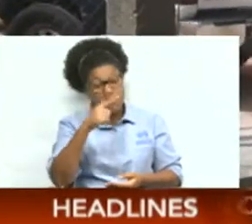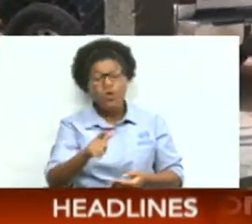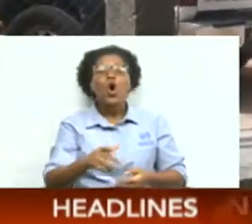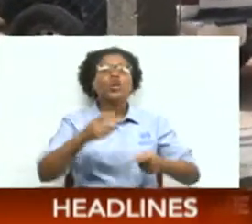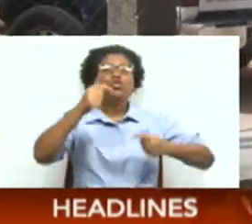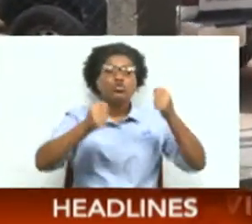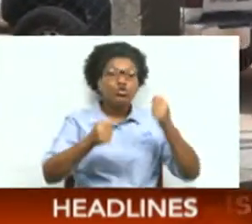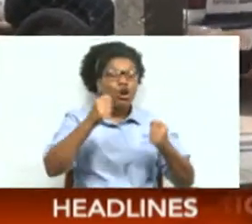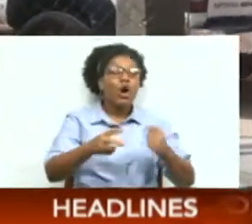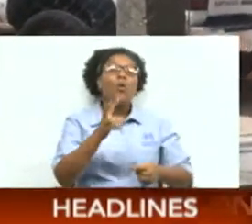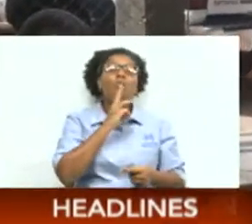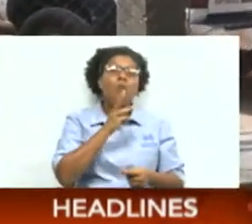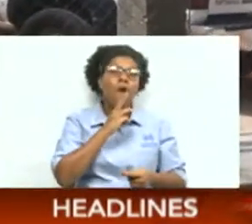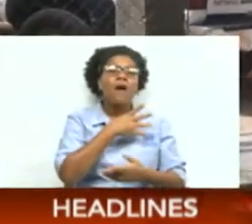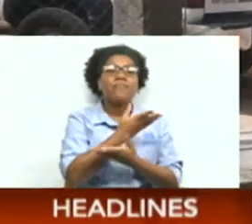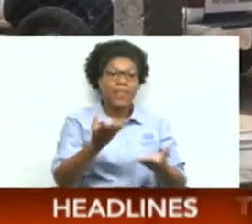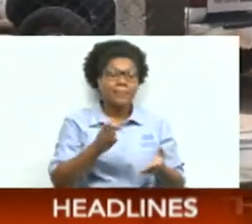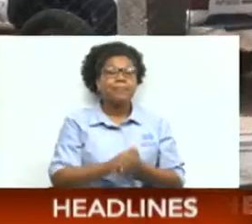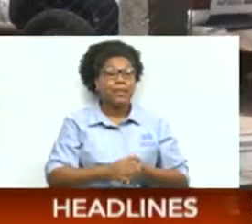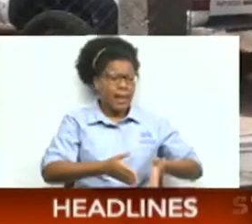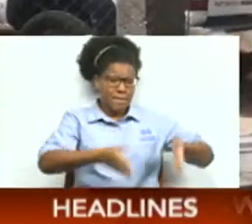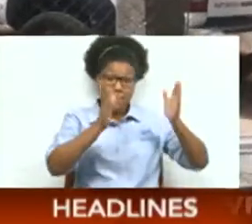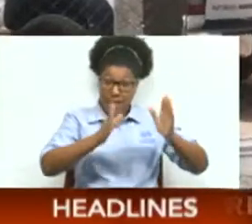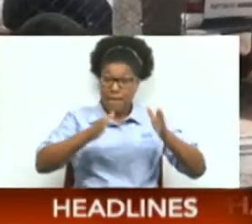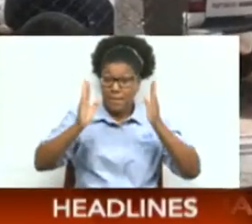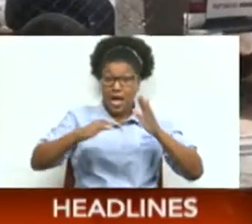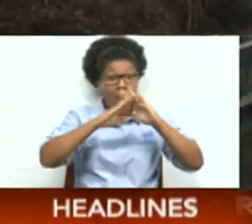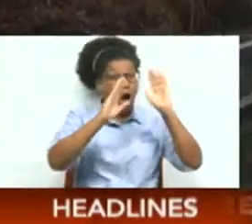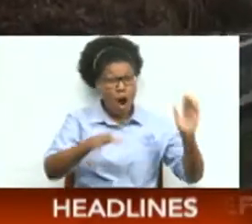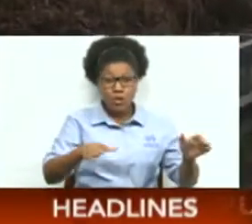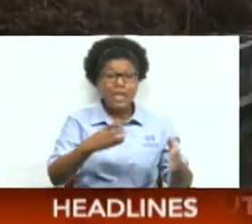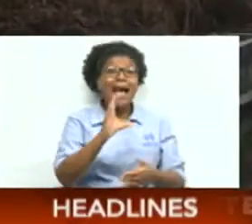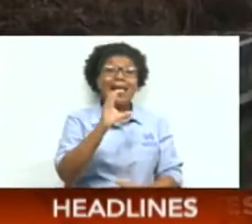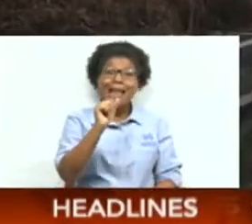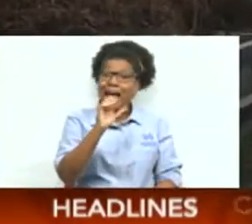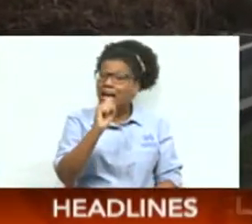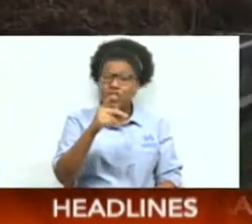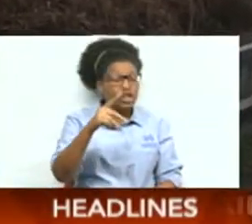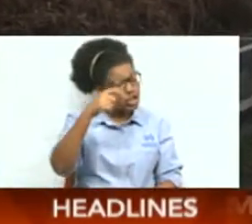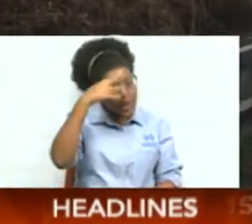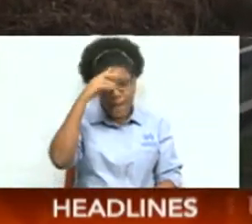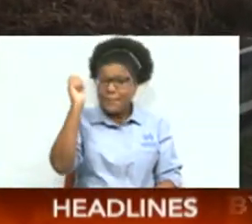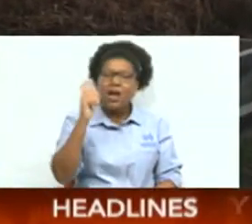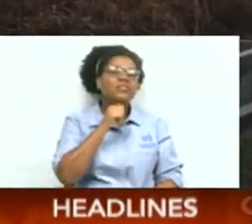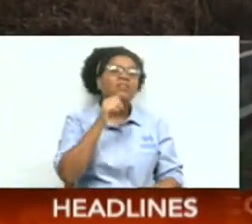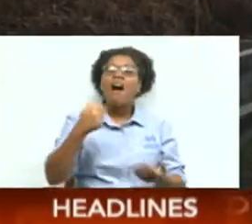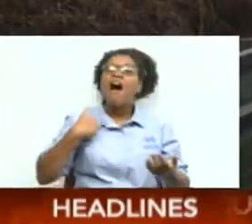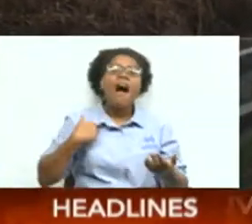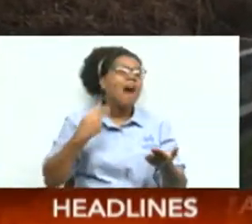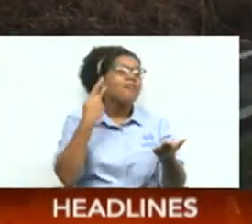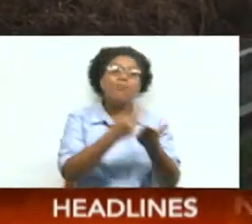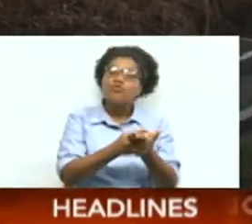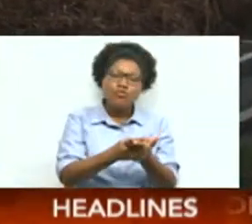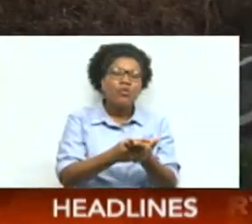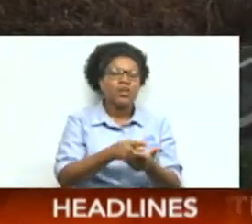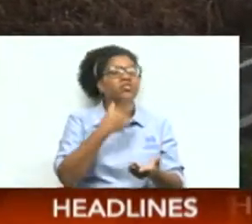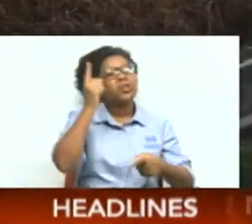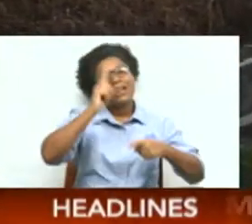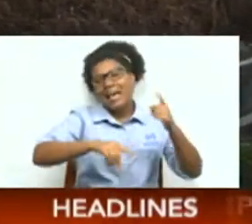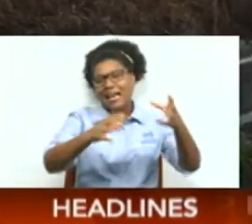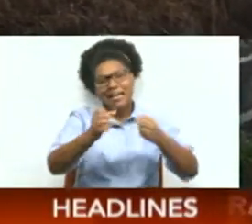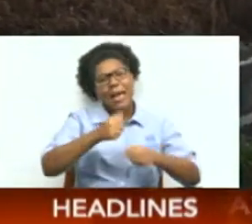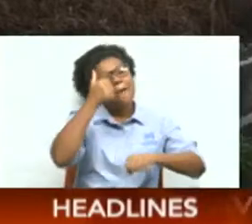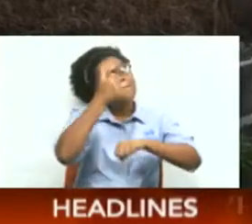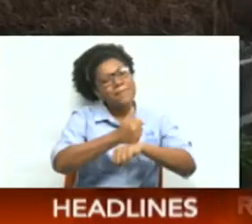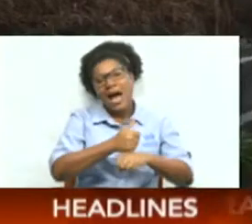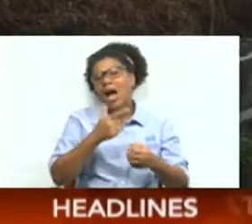Around 10 families are building their homes brick by brick with cash. Without approvals, they cannot access bank loans. Desperate,